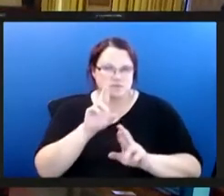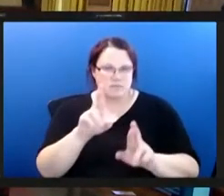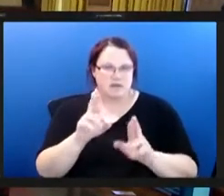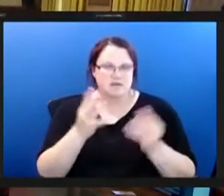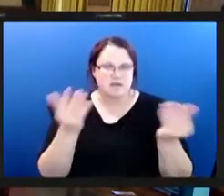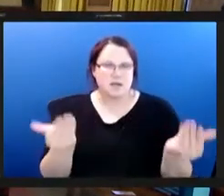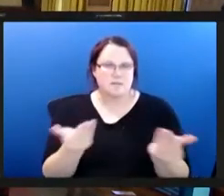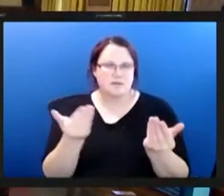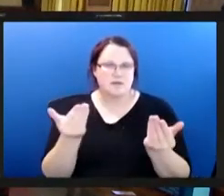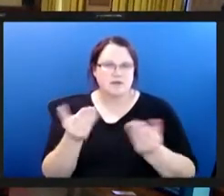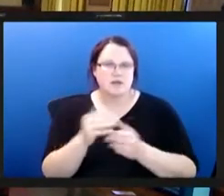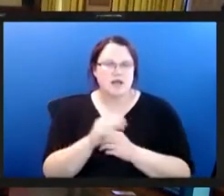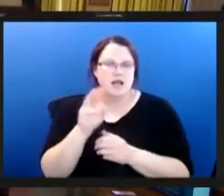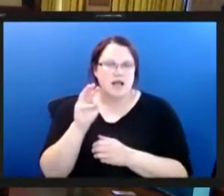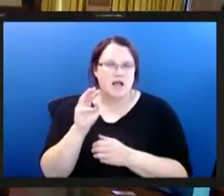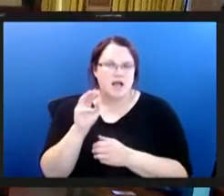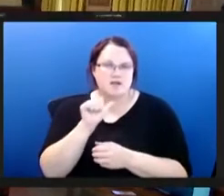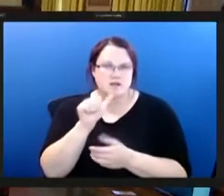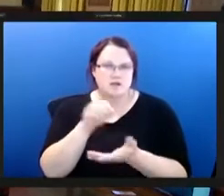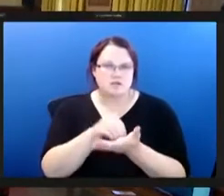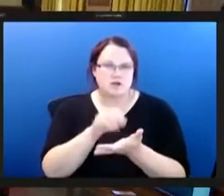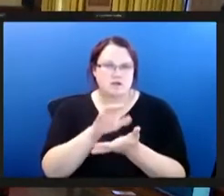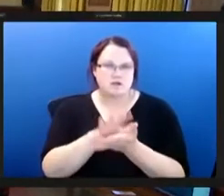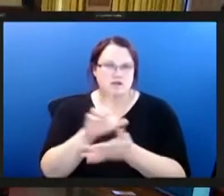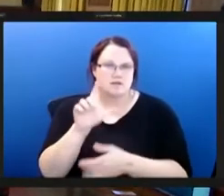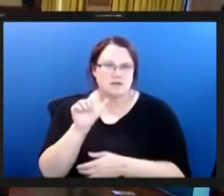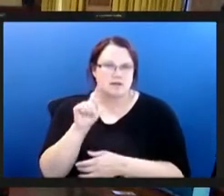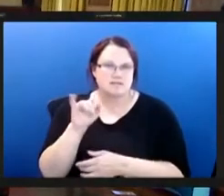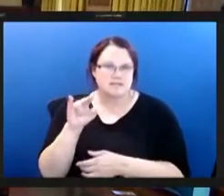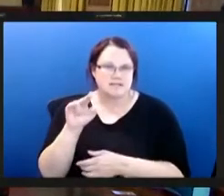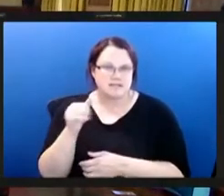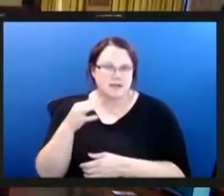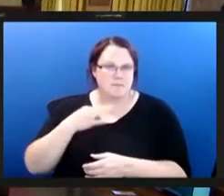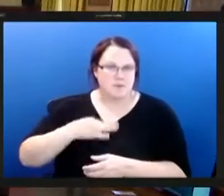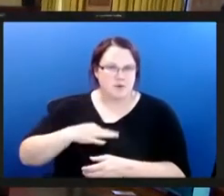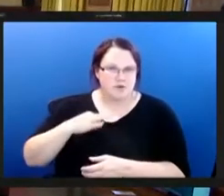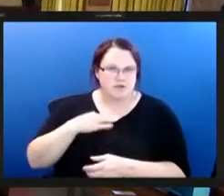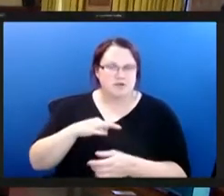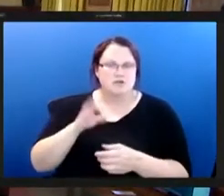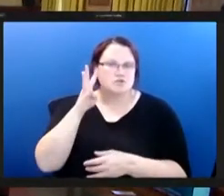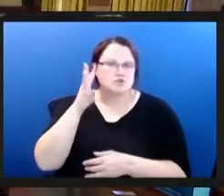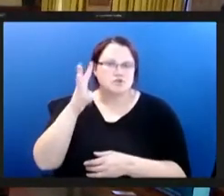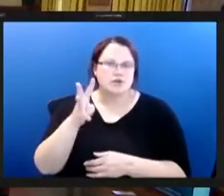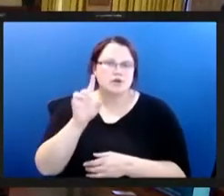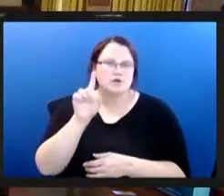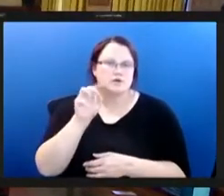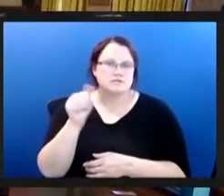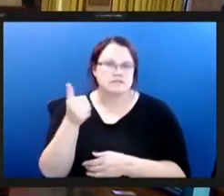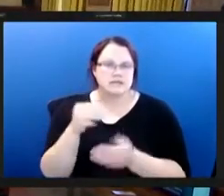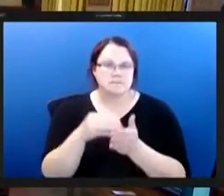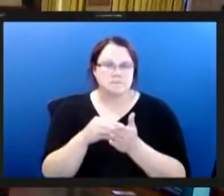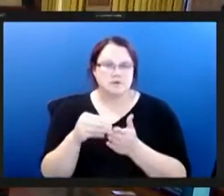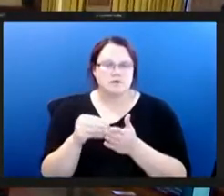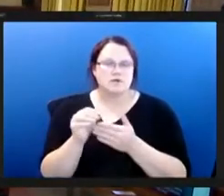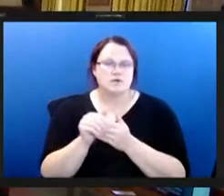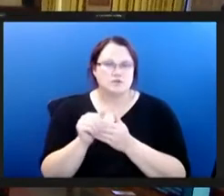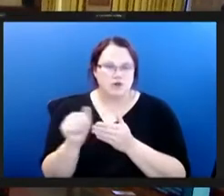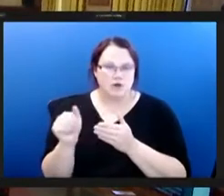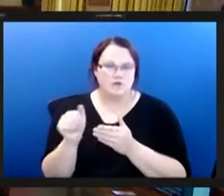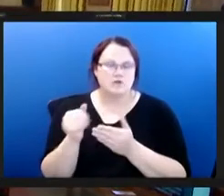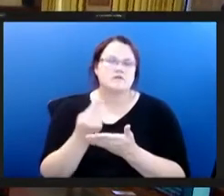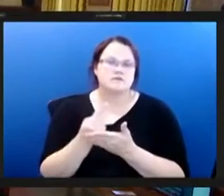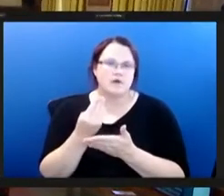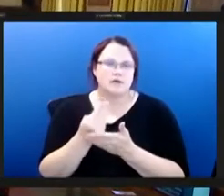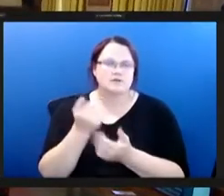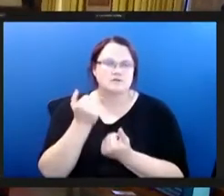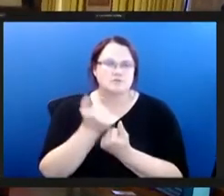here on behalf of the undocumented latinx community of pittsburgh to call the city of pittsburgh to create the one uh the 10 million dollar pittsburgh food justice fund to